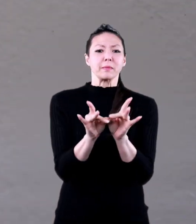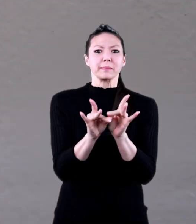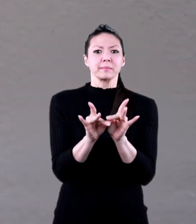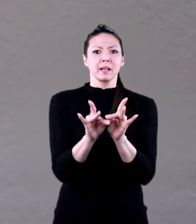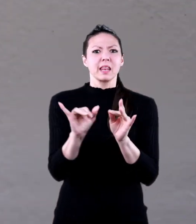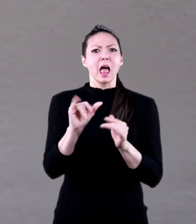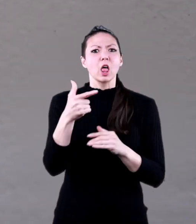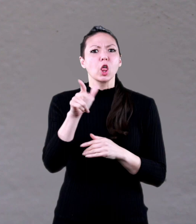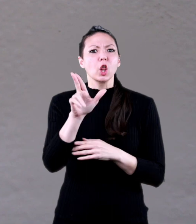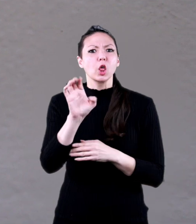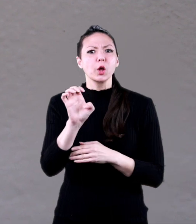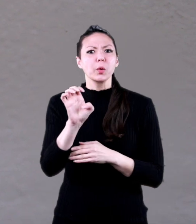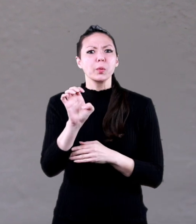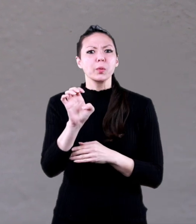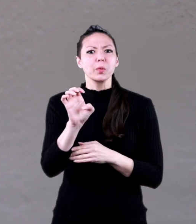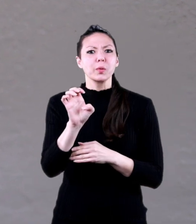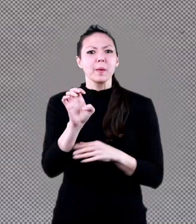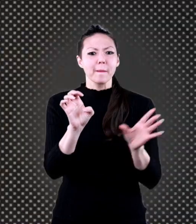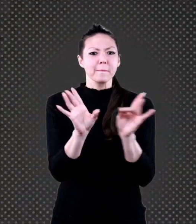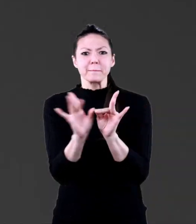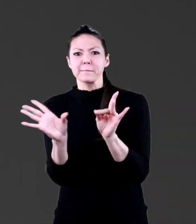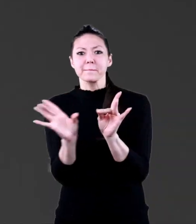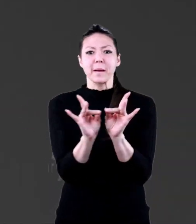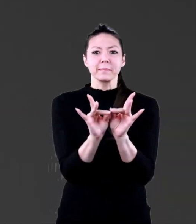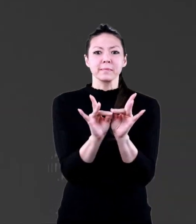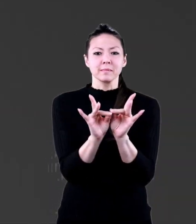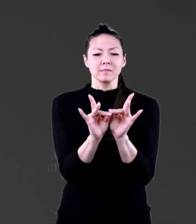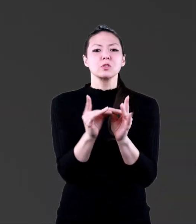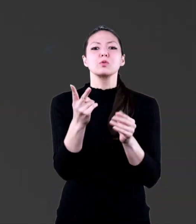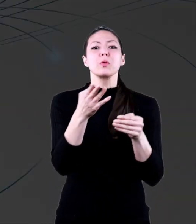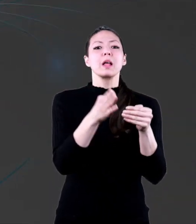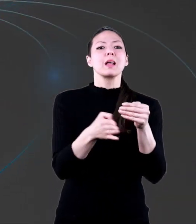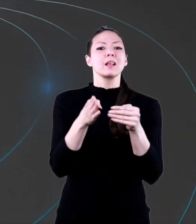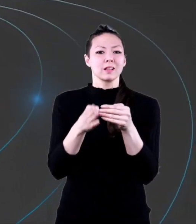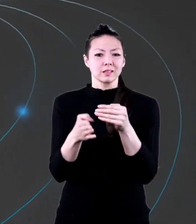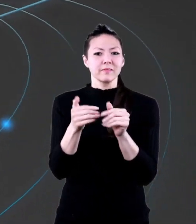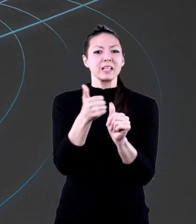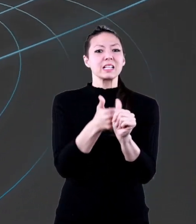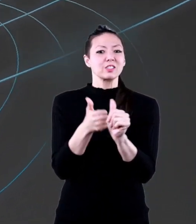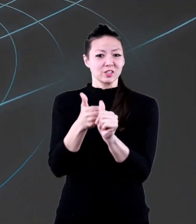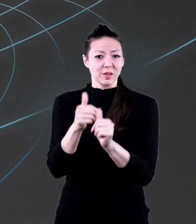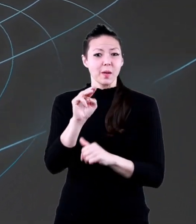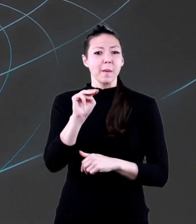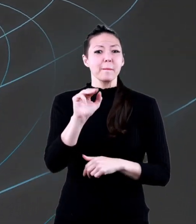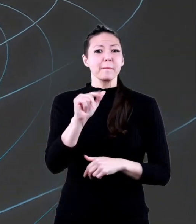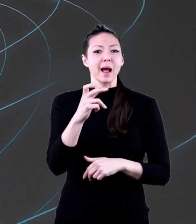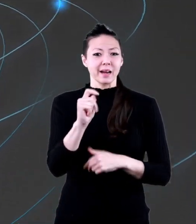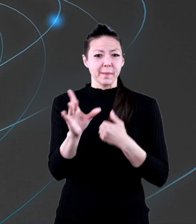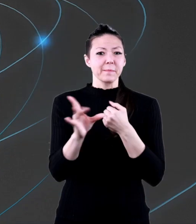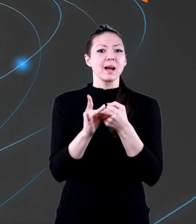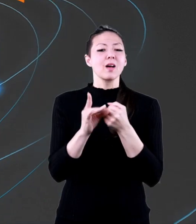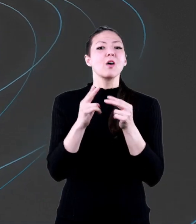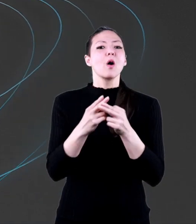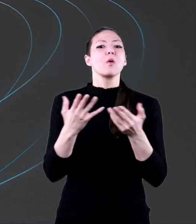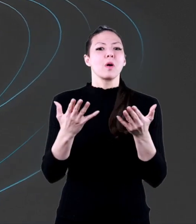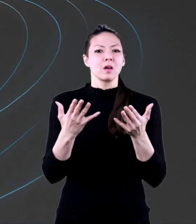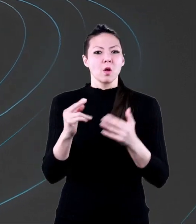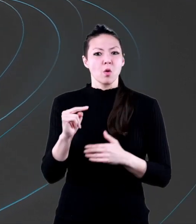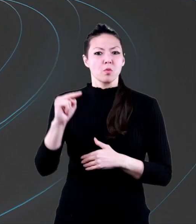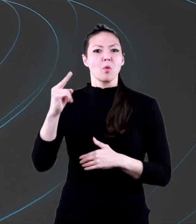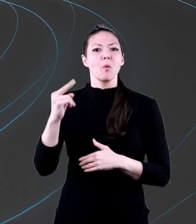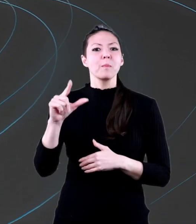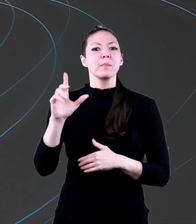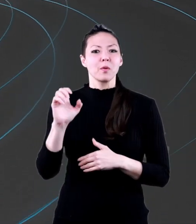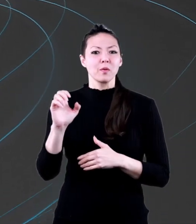to the magnet like glue. There are two ends on each magnet. One is called the North